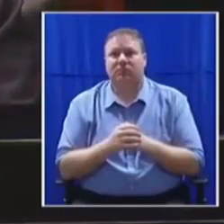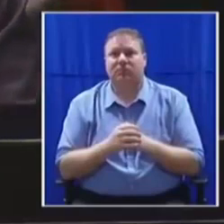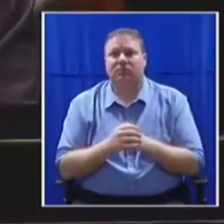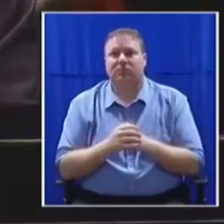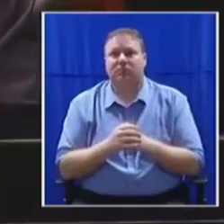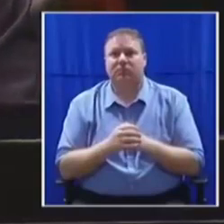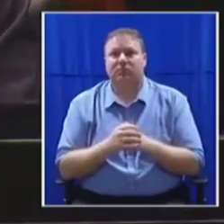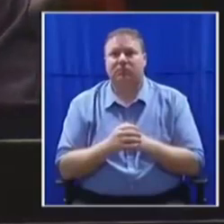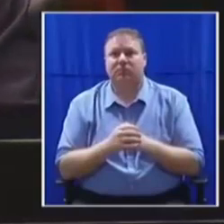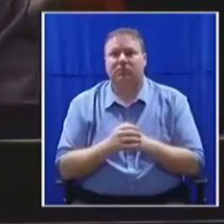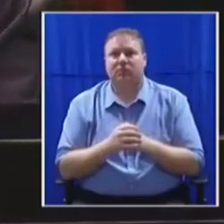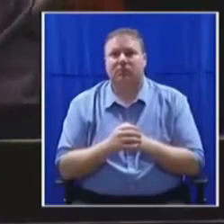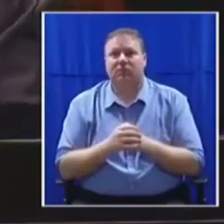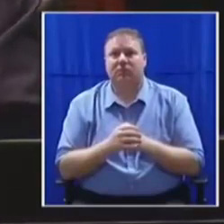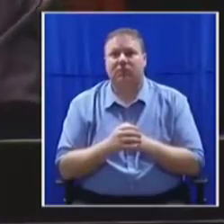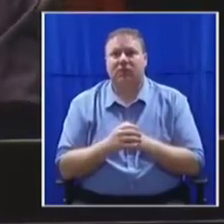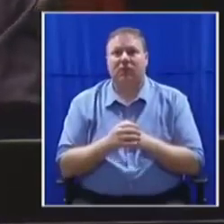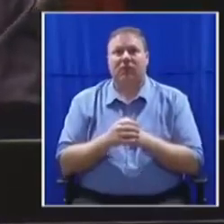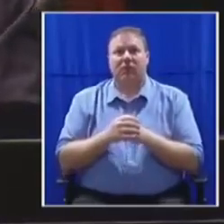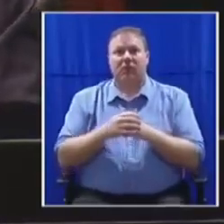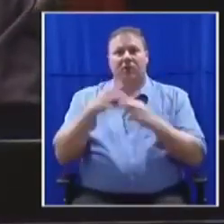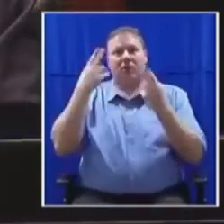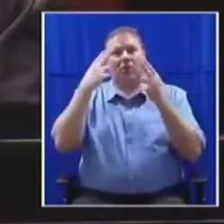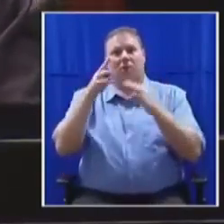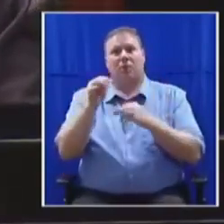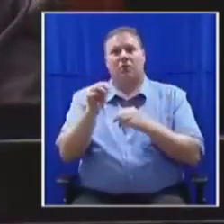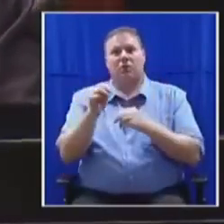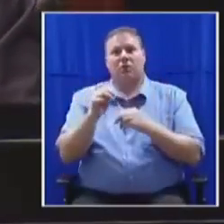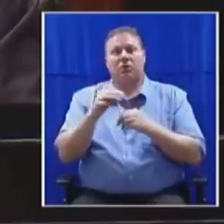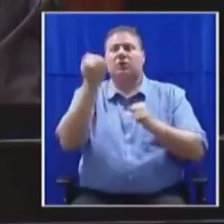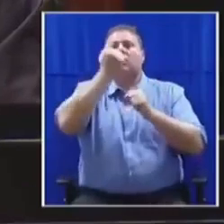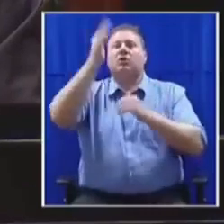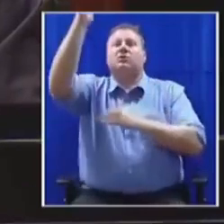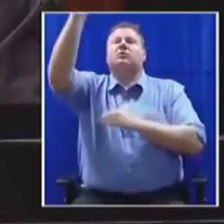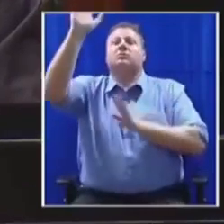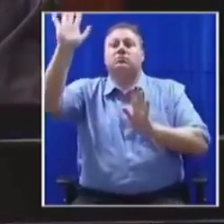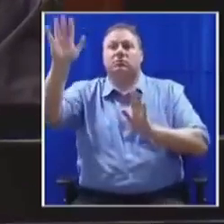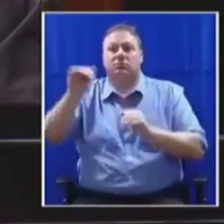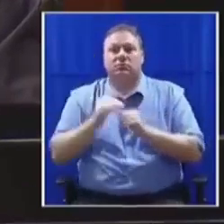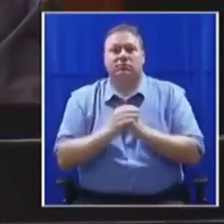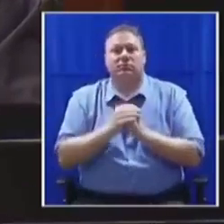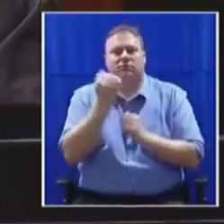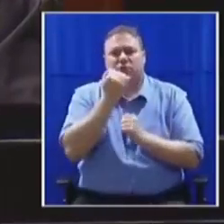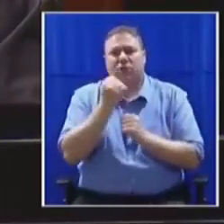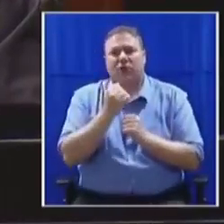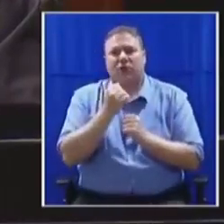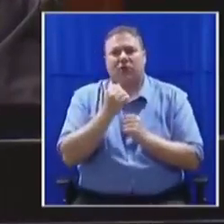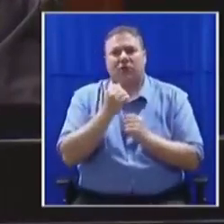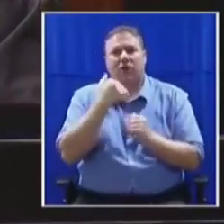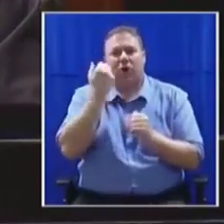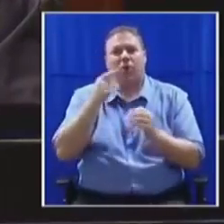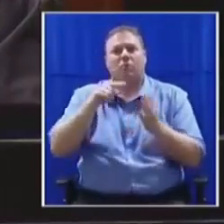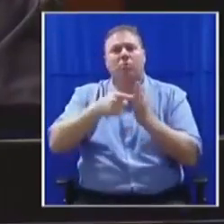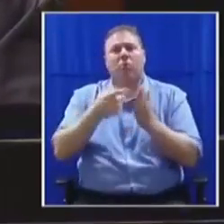honorable mashallah can you take the podium sorry i remember why i rise in house chair sorry i'd like to take a point of